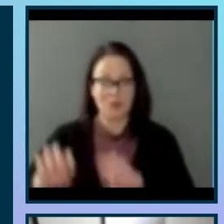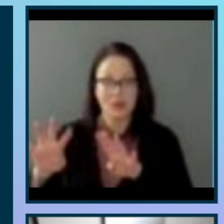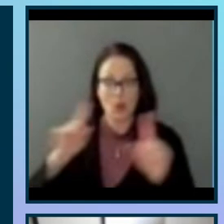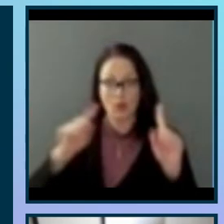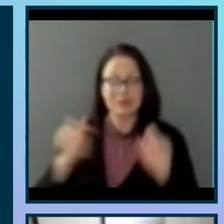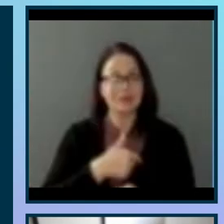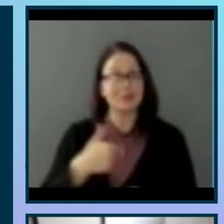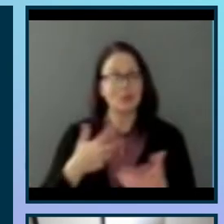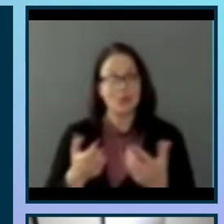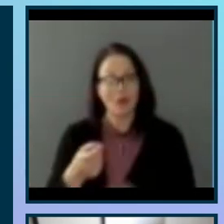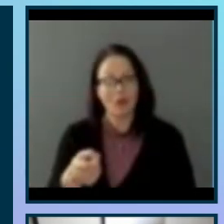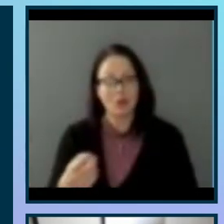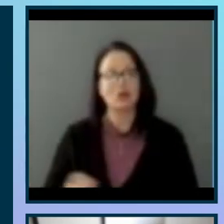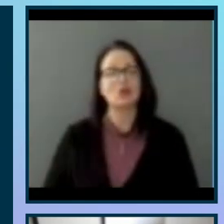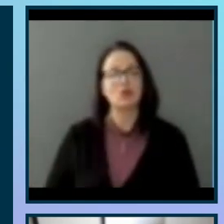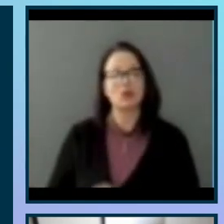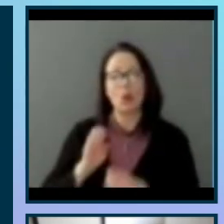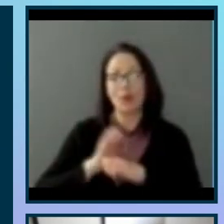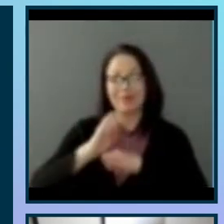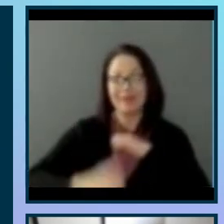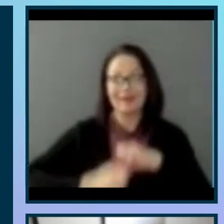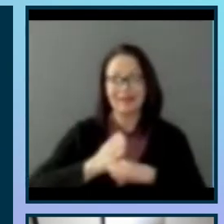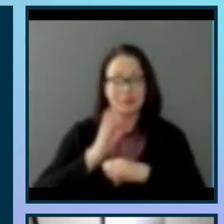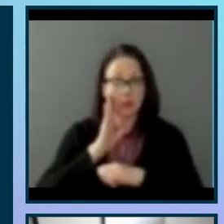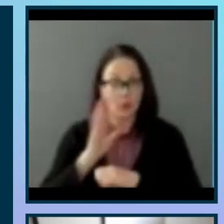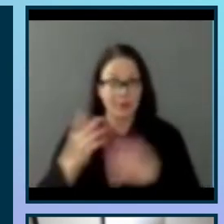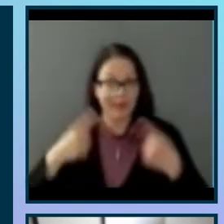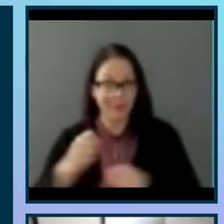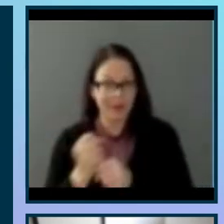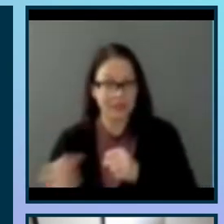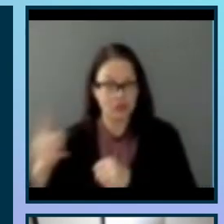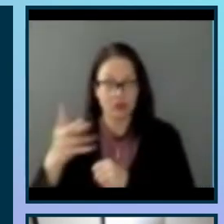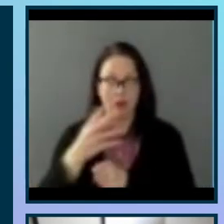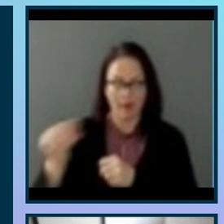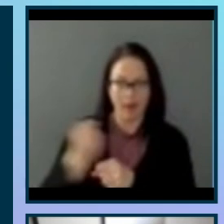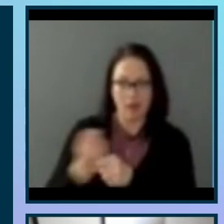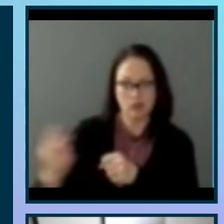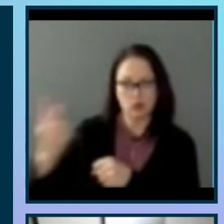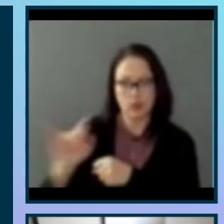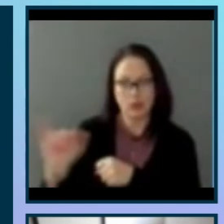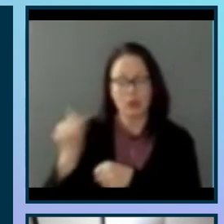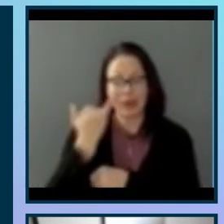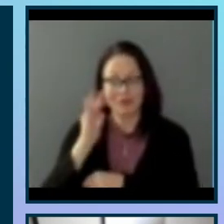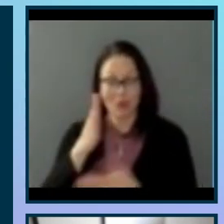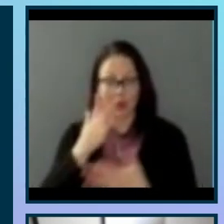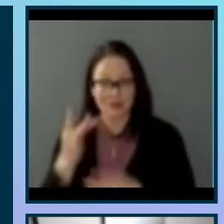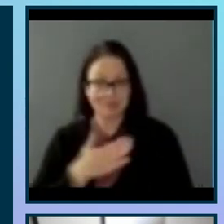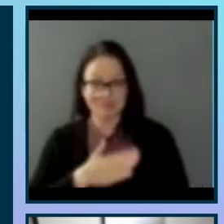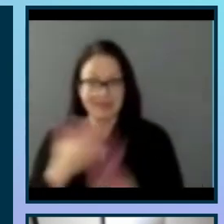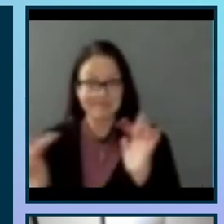want you. The eclipse will be happening next year and the year after. So if you're interested, please reach out